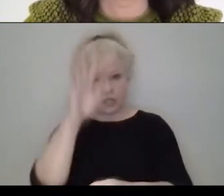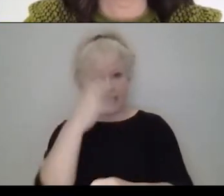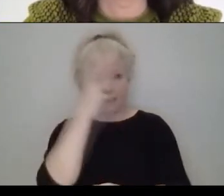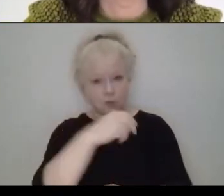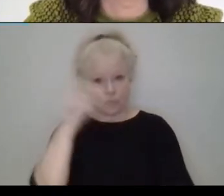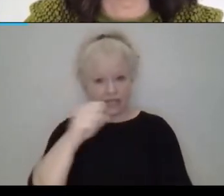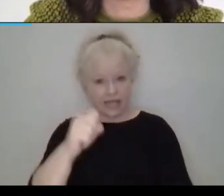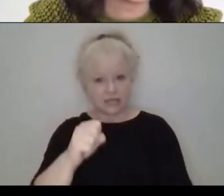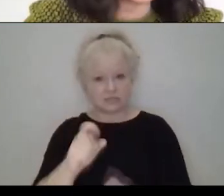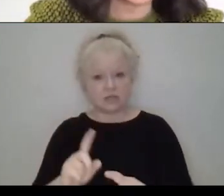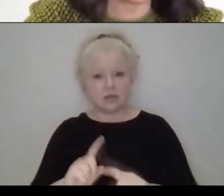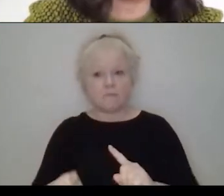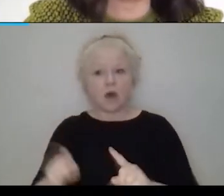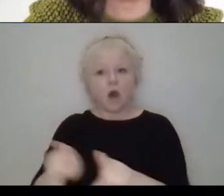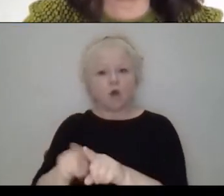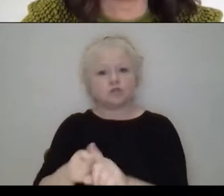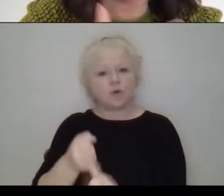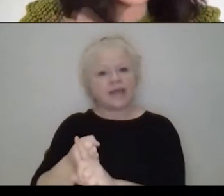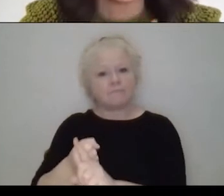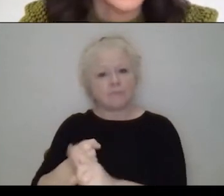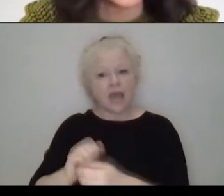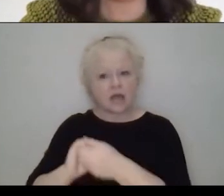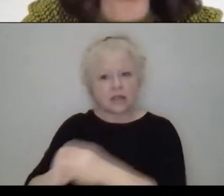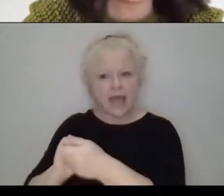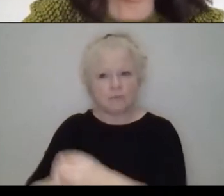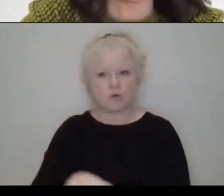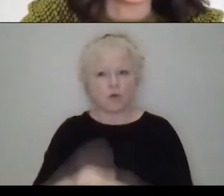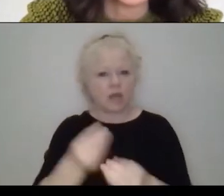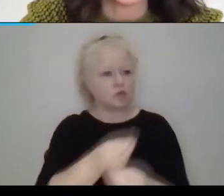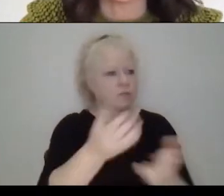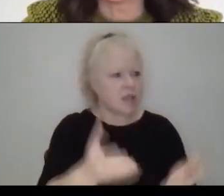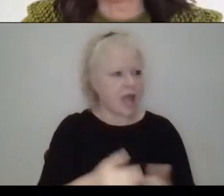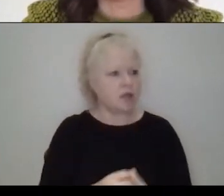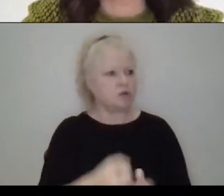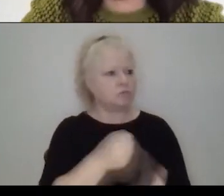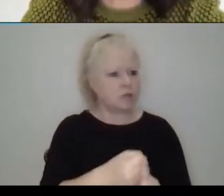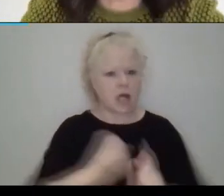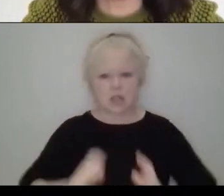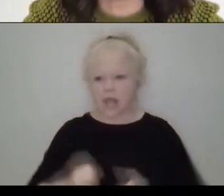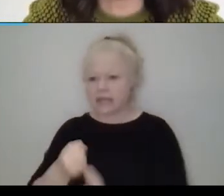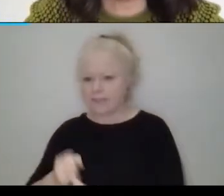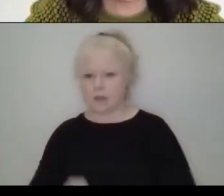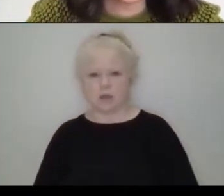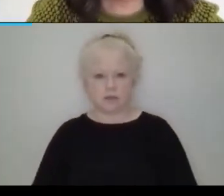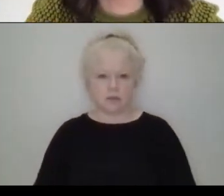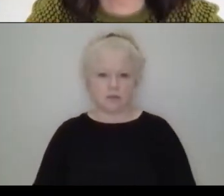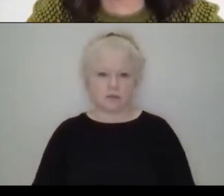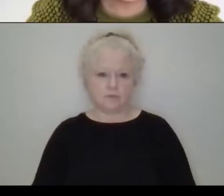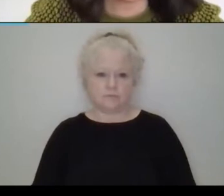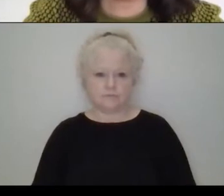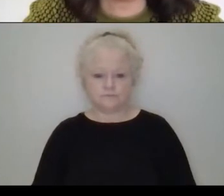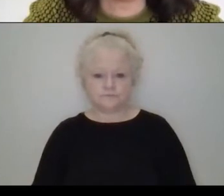lives of our collaborators and I don't know, suppliers, clients. And I think that it's quite interesting now how the